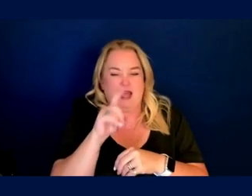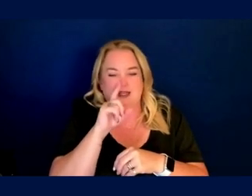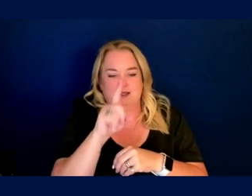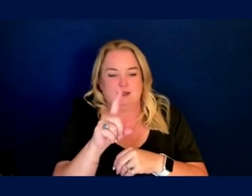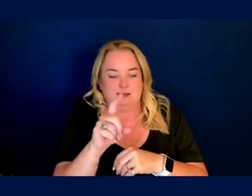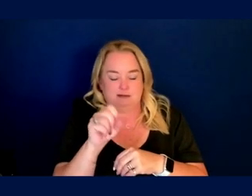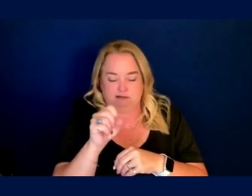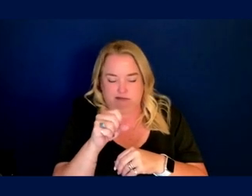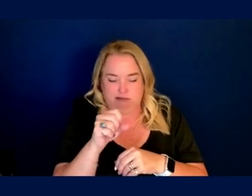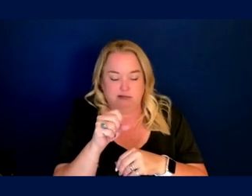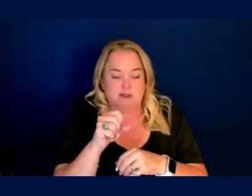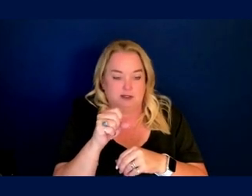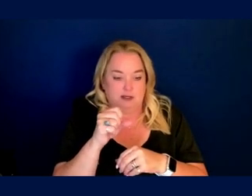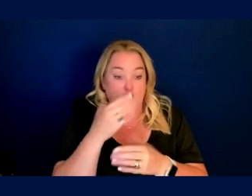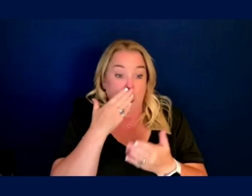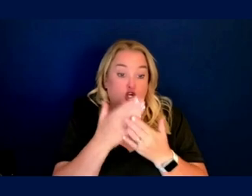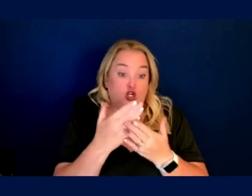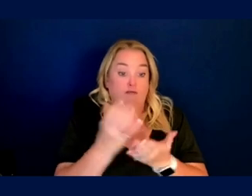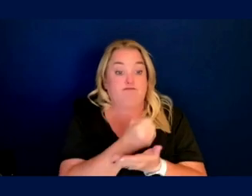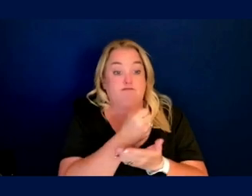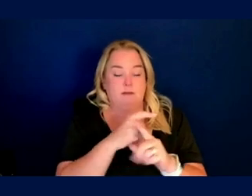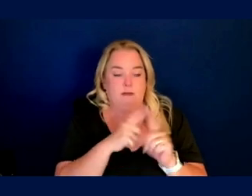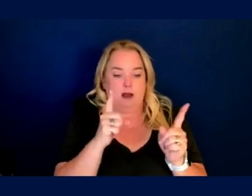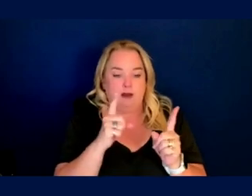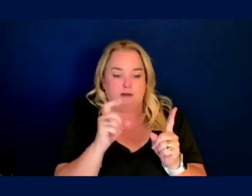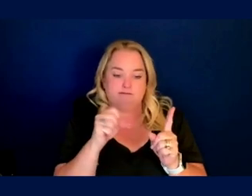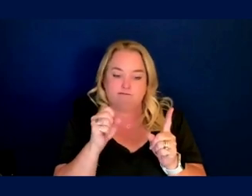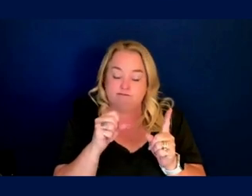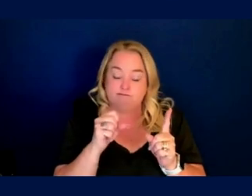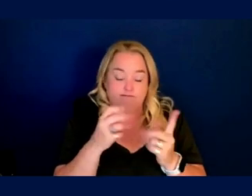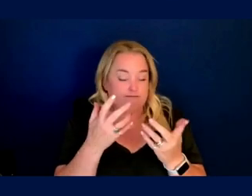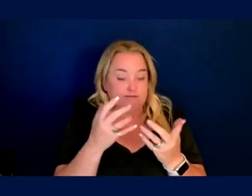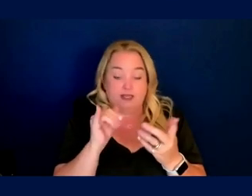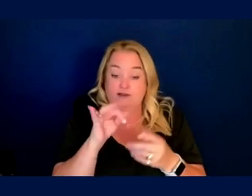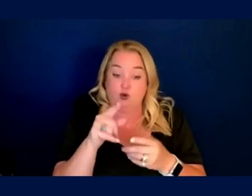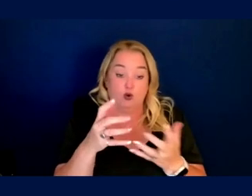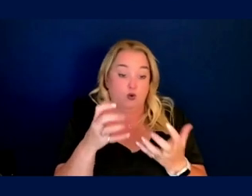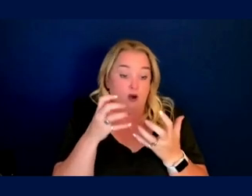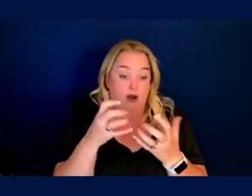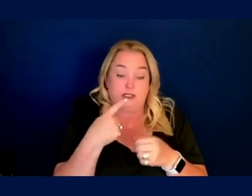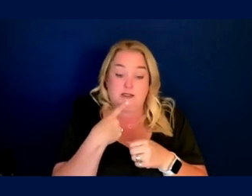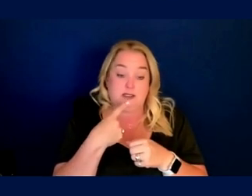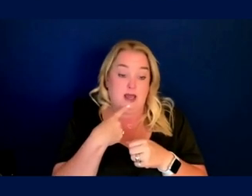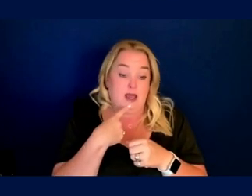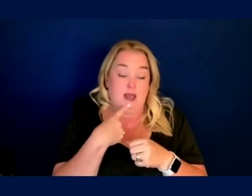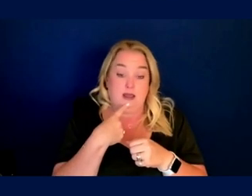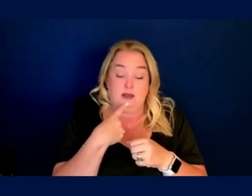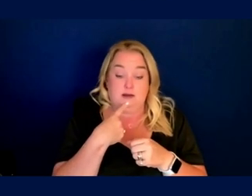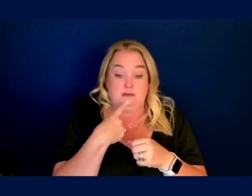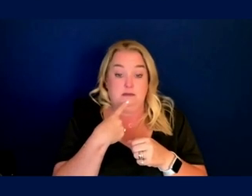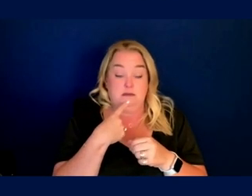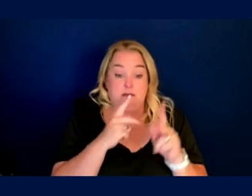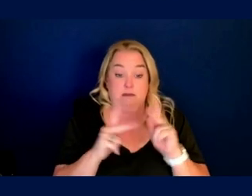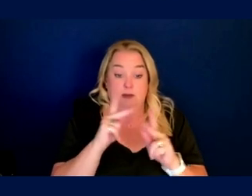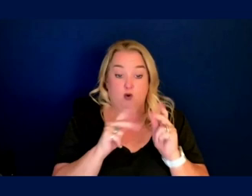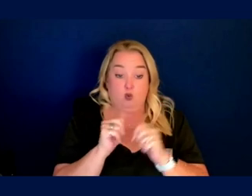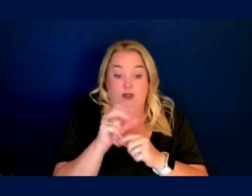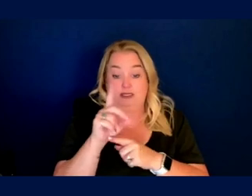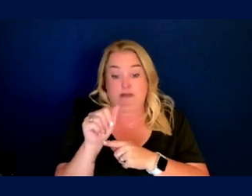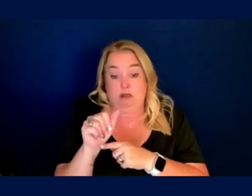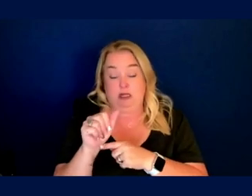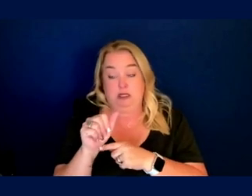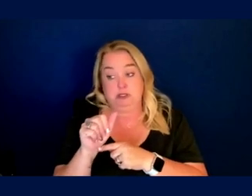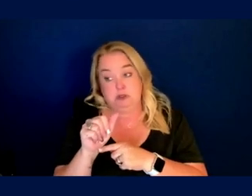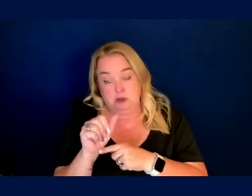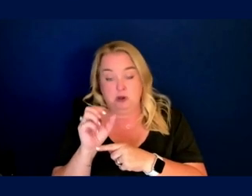humanity is the reason we do it. And okay. If you want to say that the, the population of people with disabilities is the excuse for